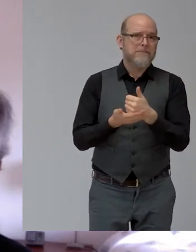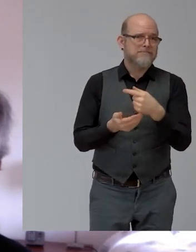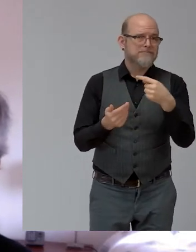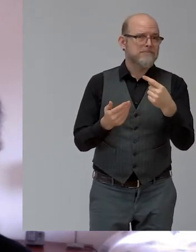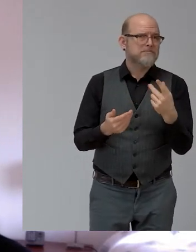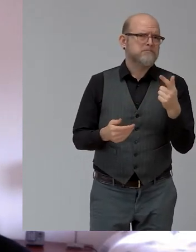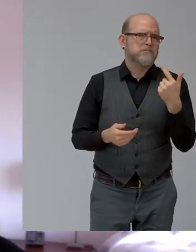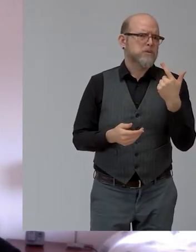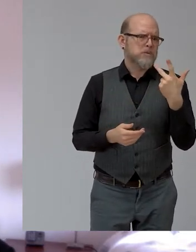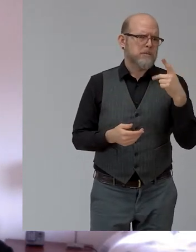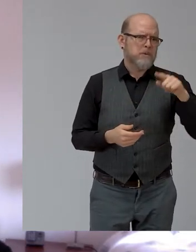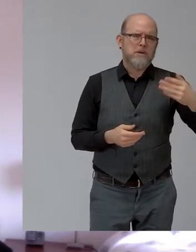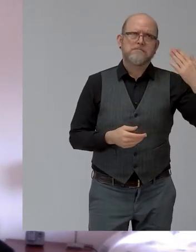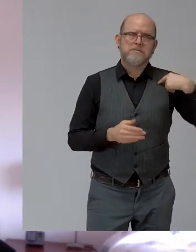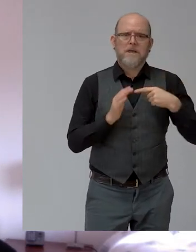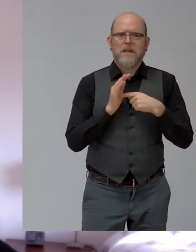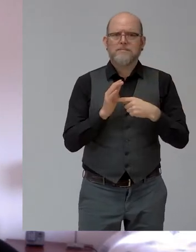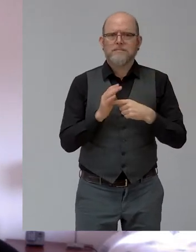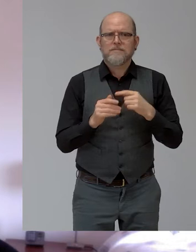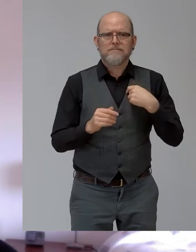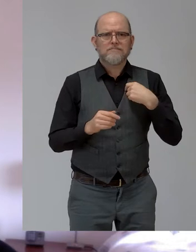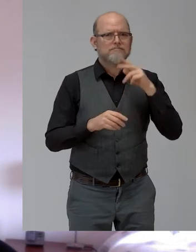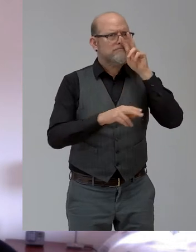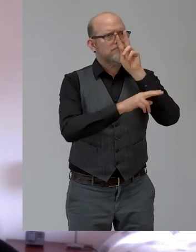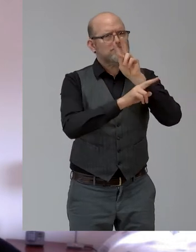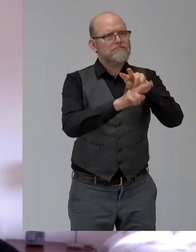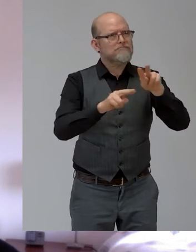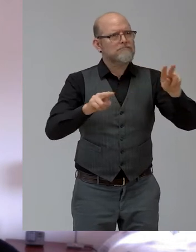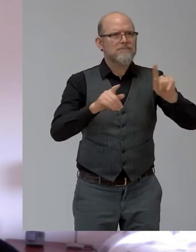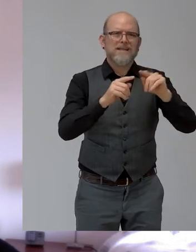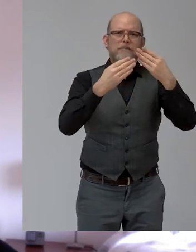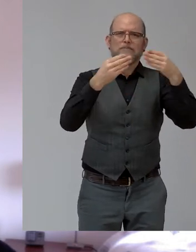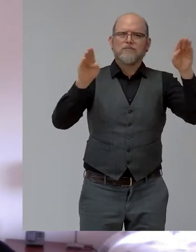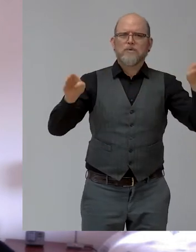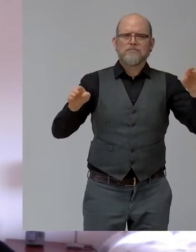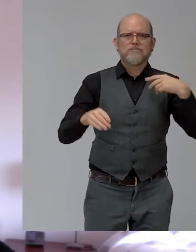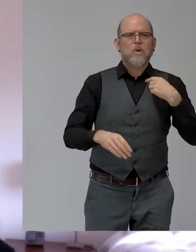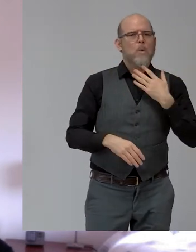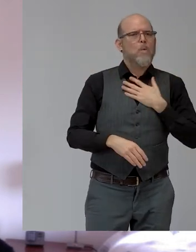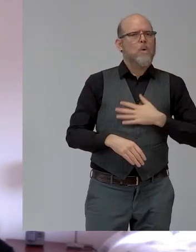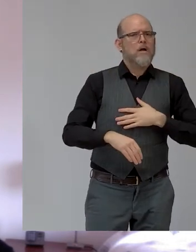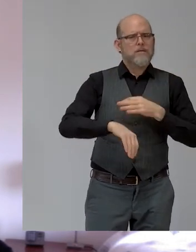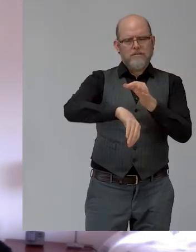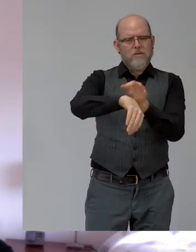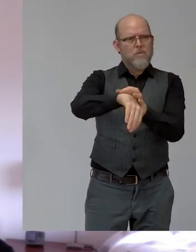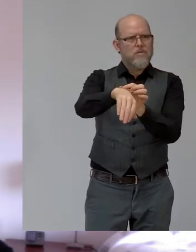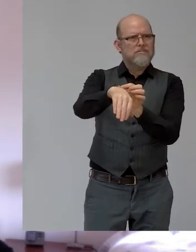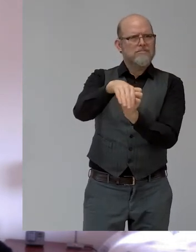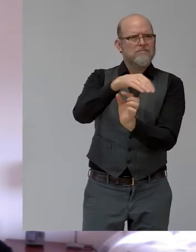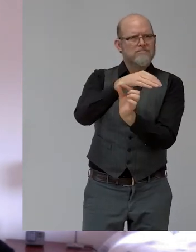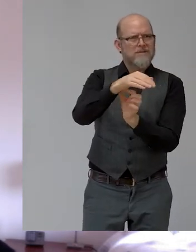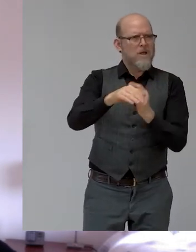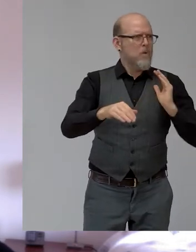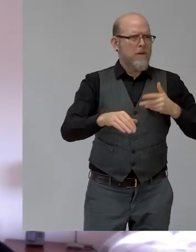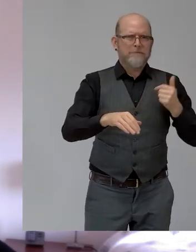into a showroom, you know, to get some watch straps. And she was walking out of the showroom for a whole bunch of